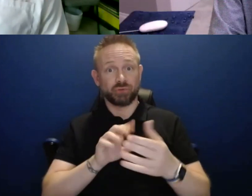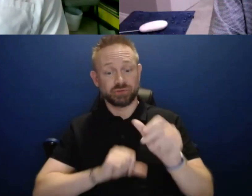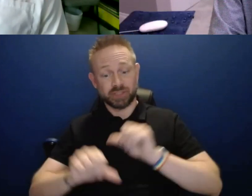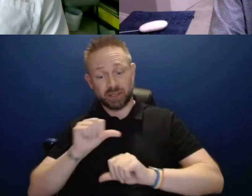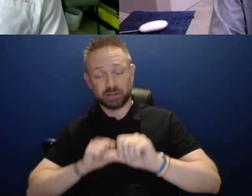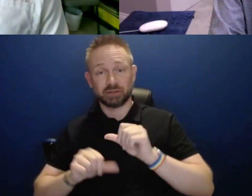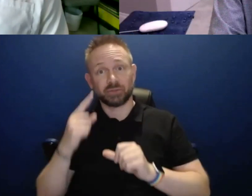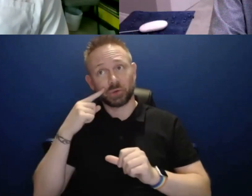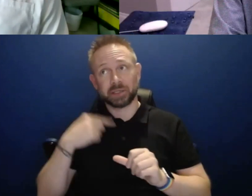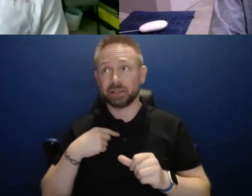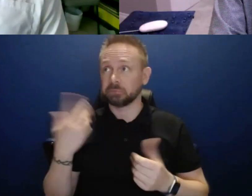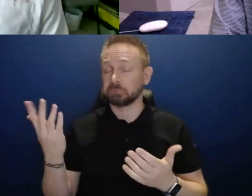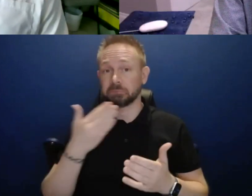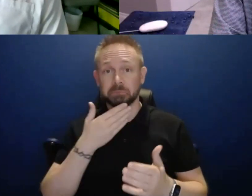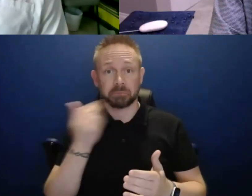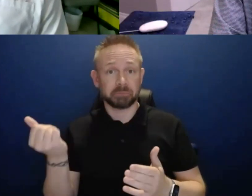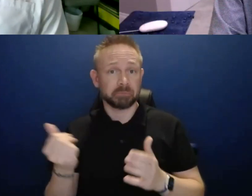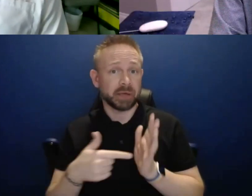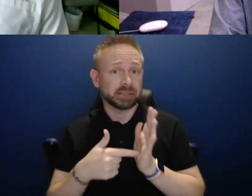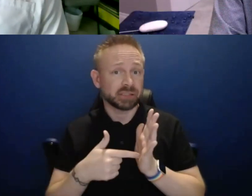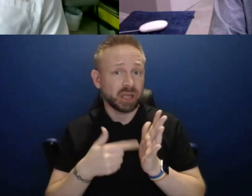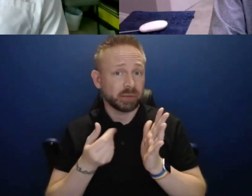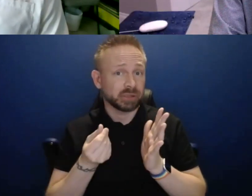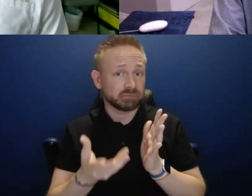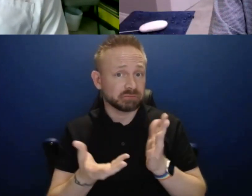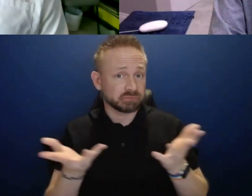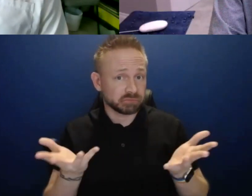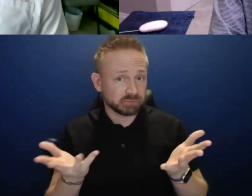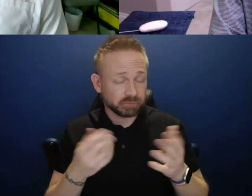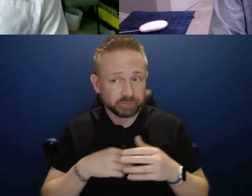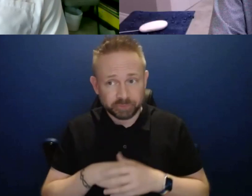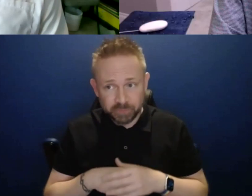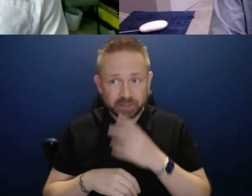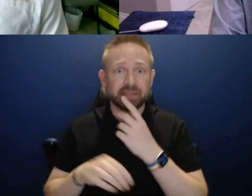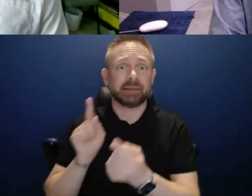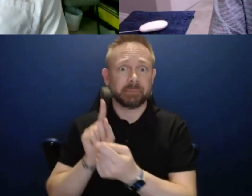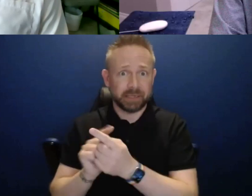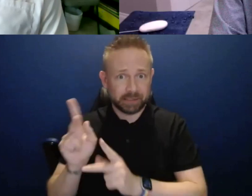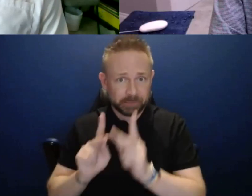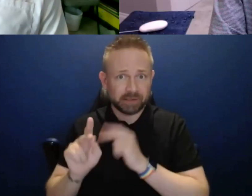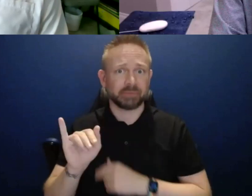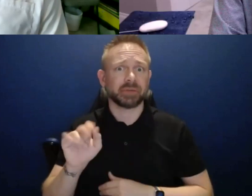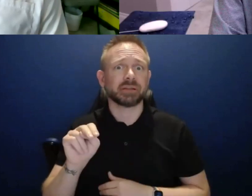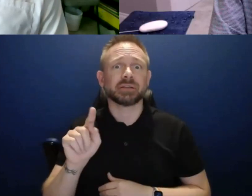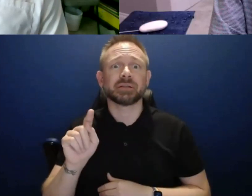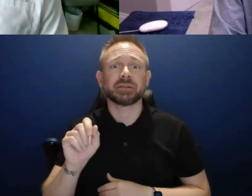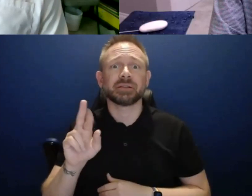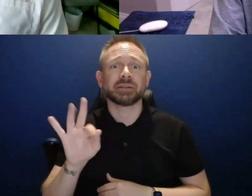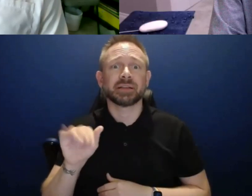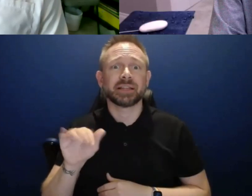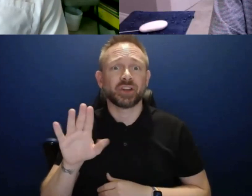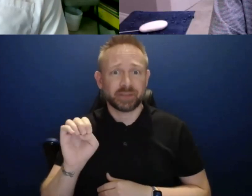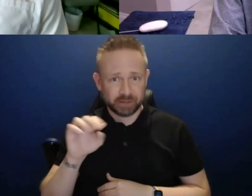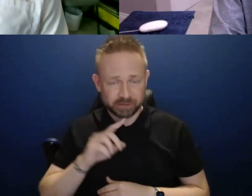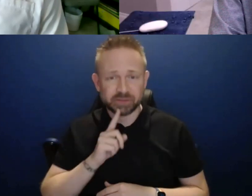best example I can give you is, is the interfacing and support for a dedicated piece of